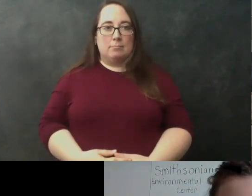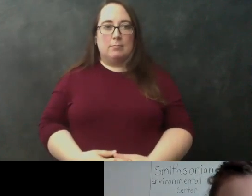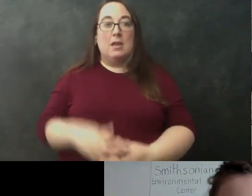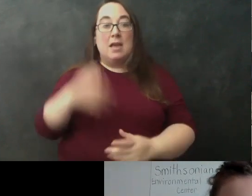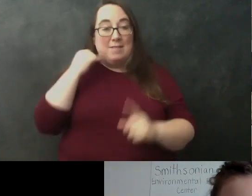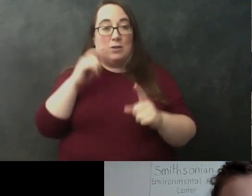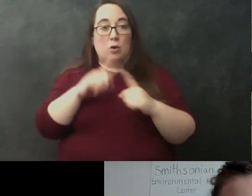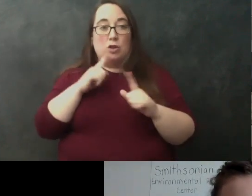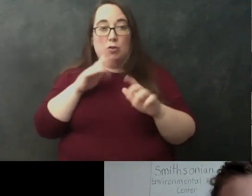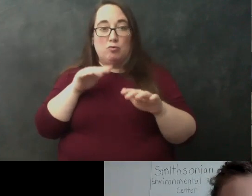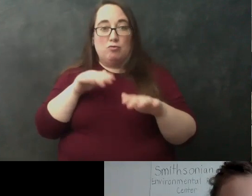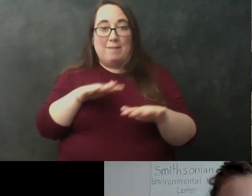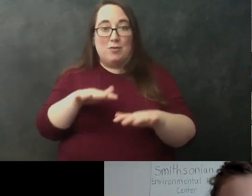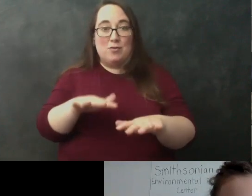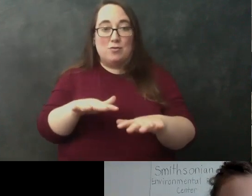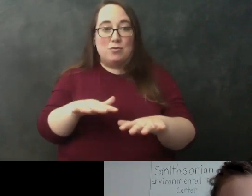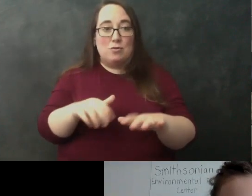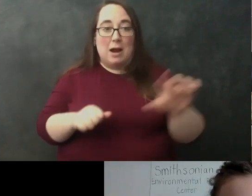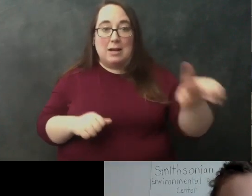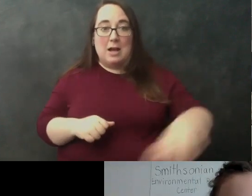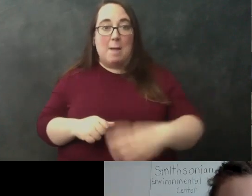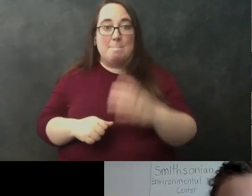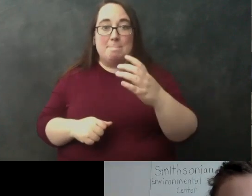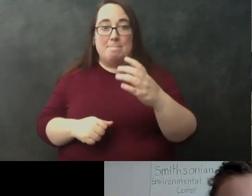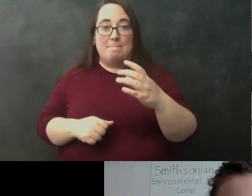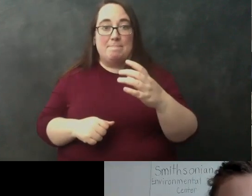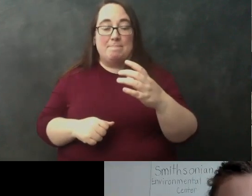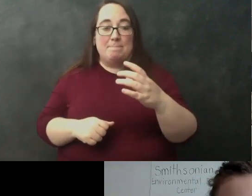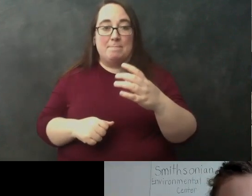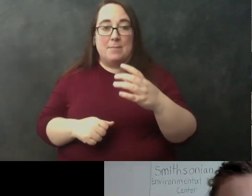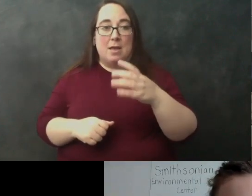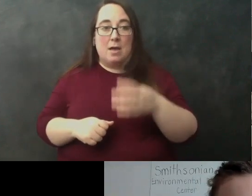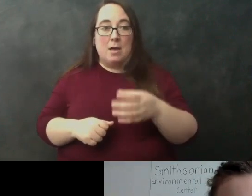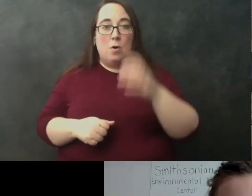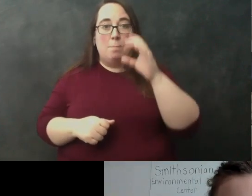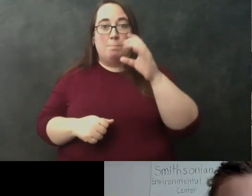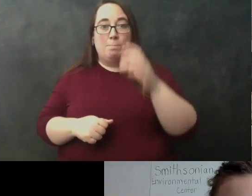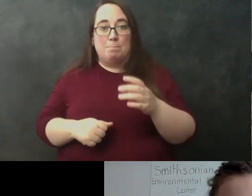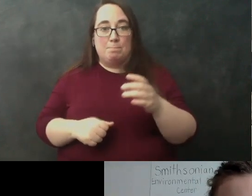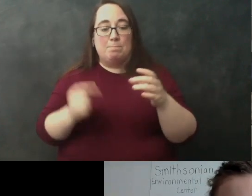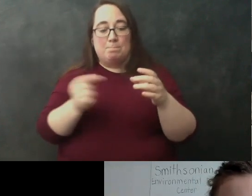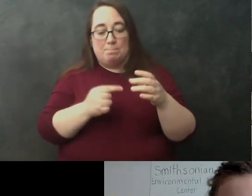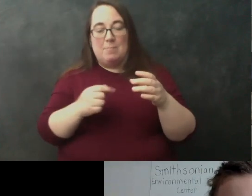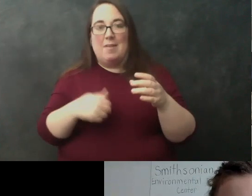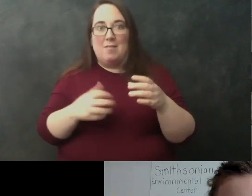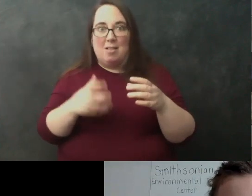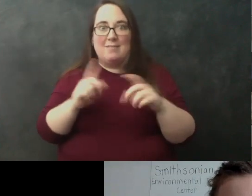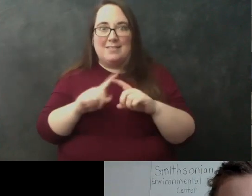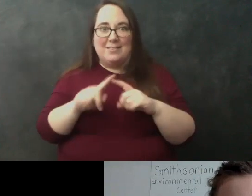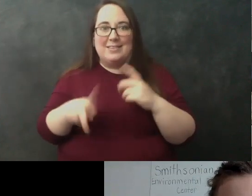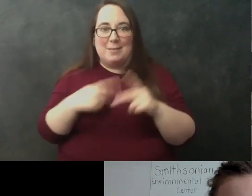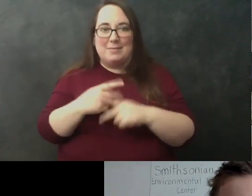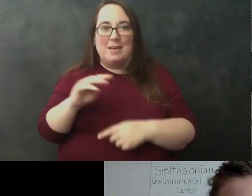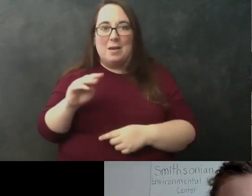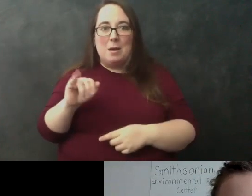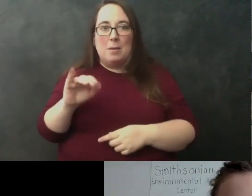right outside of surf and i were to take a cup and take a sample of water that water would contain lots of different tiny microscopic